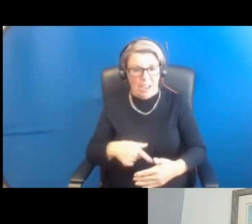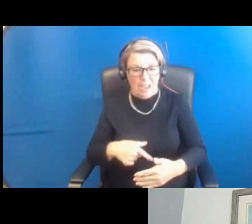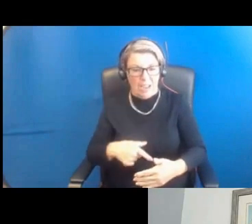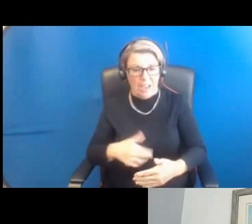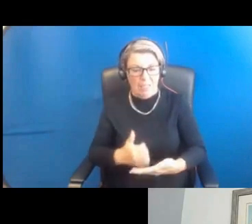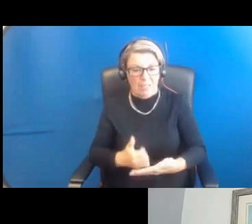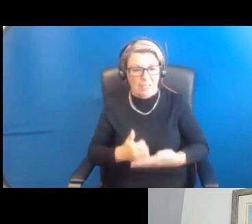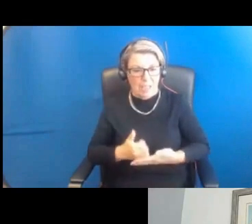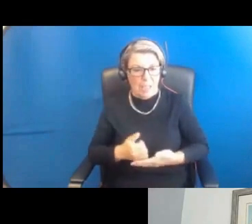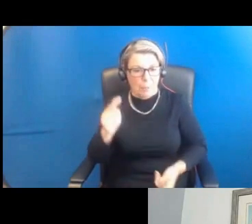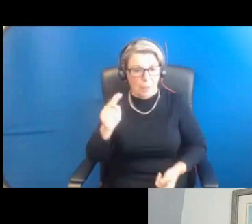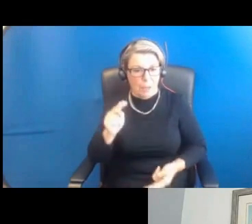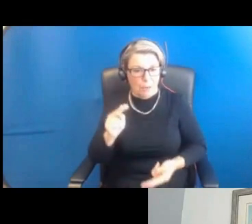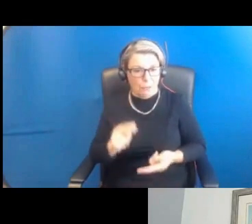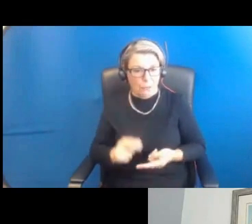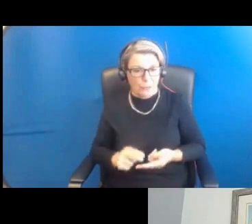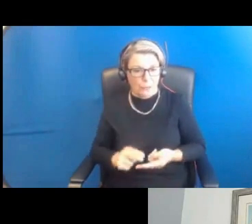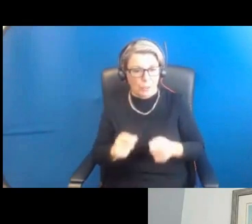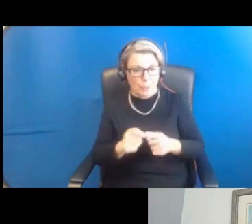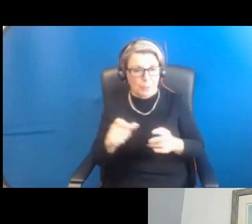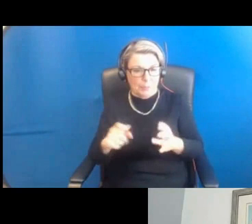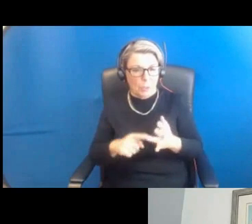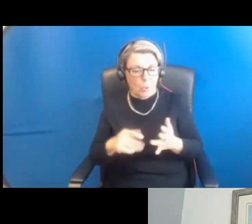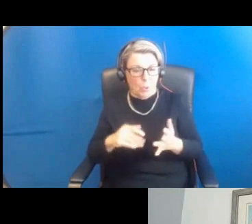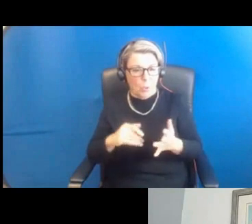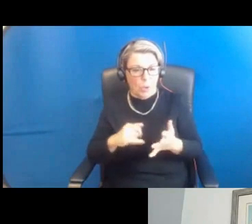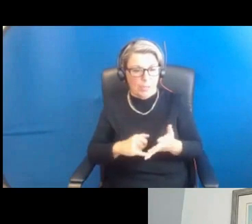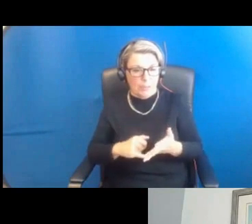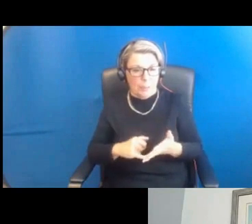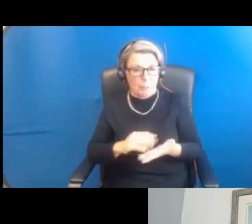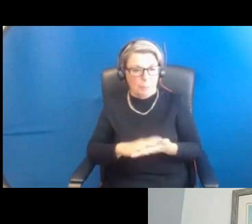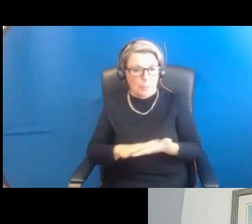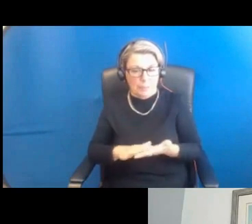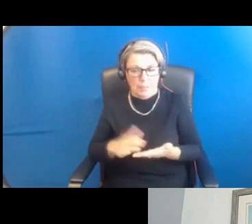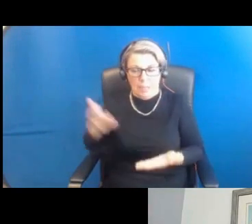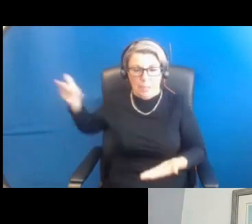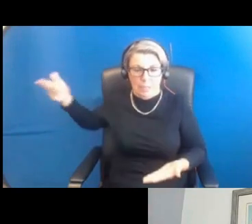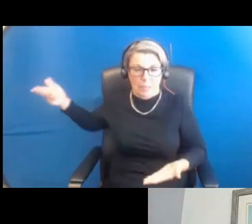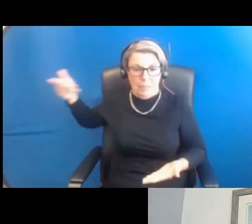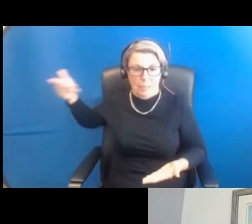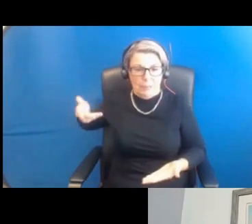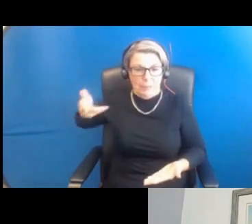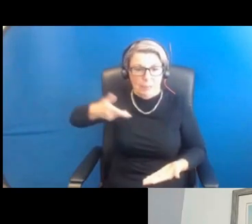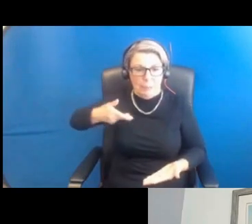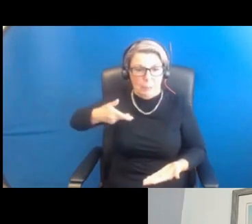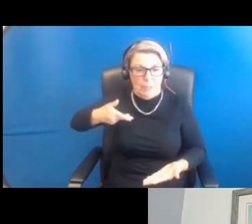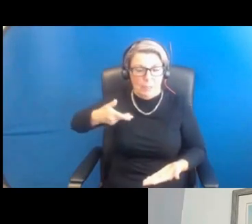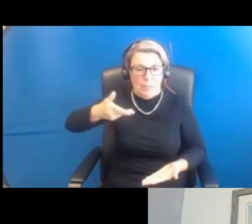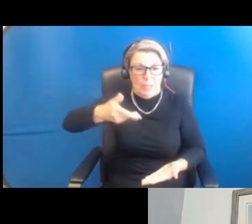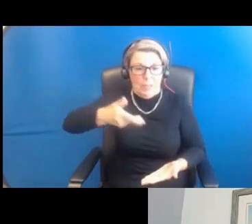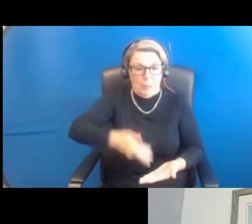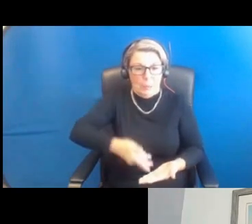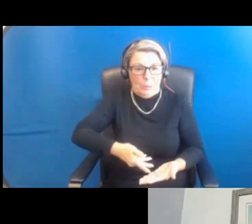and the incidence of PCOS? So I suppose, you know, is there a hereditary aspect to this? OK, so